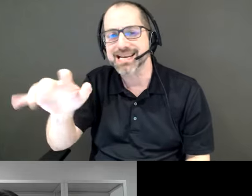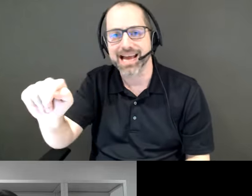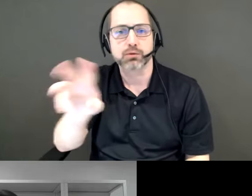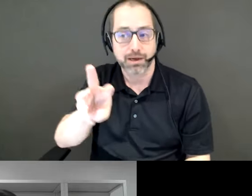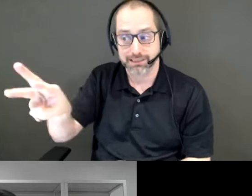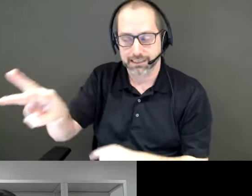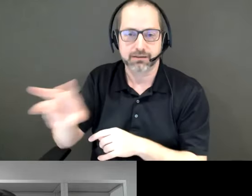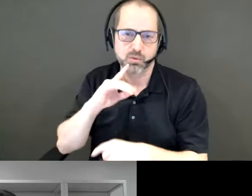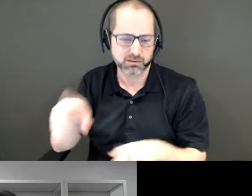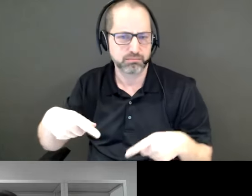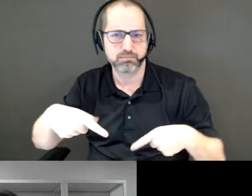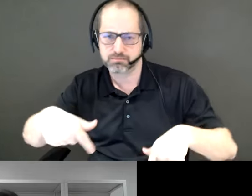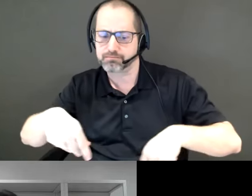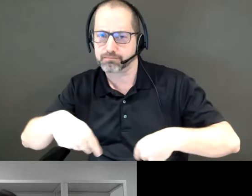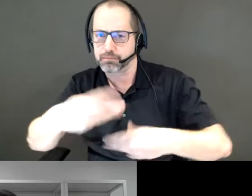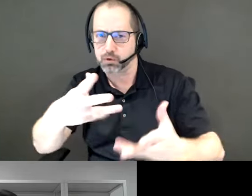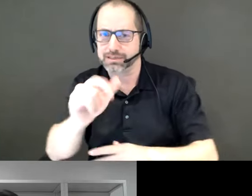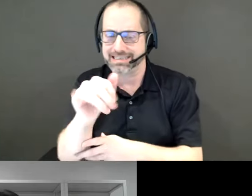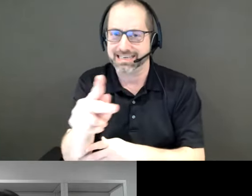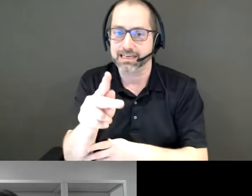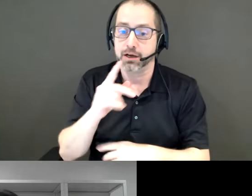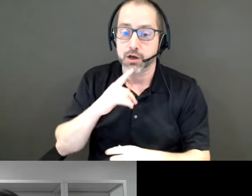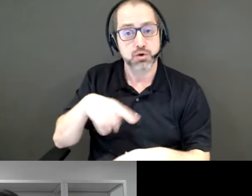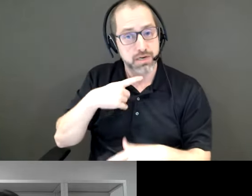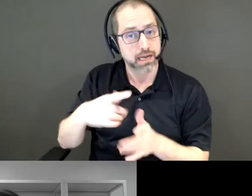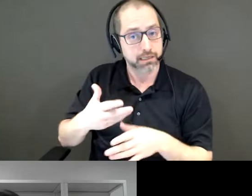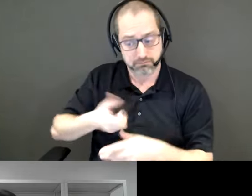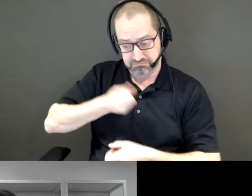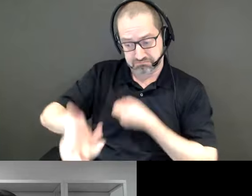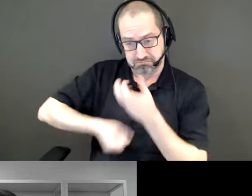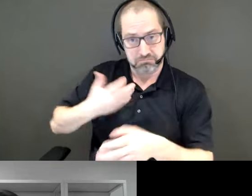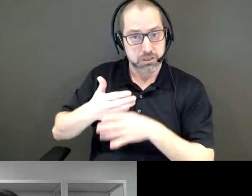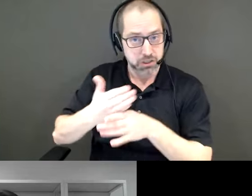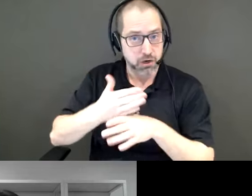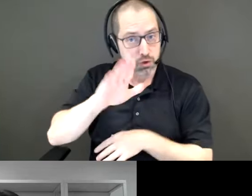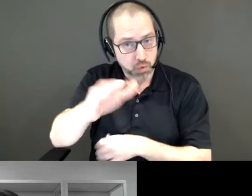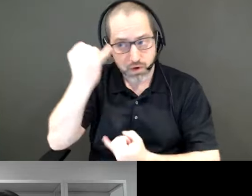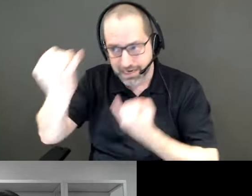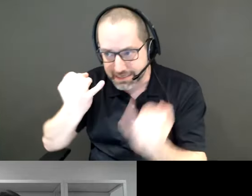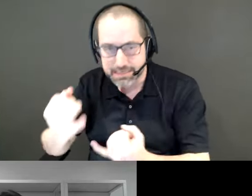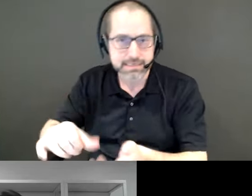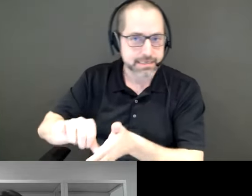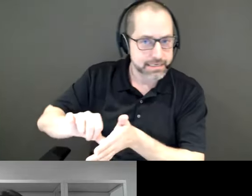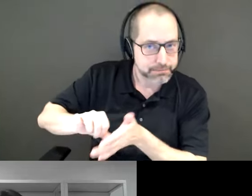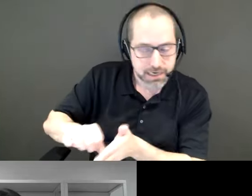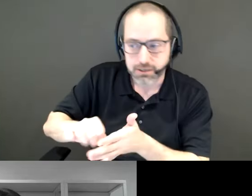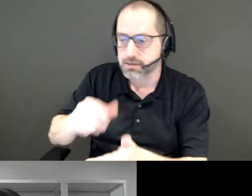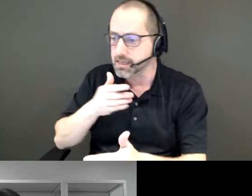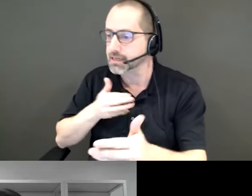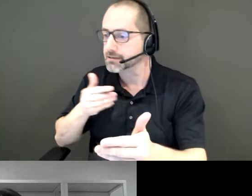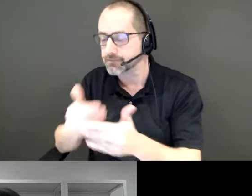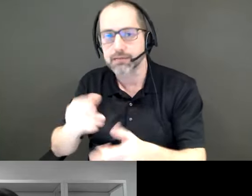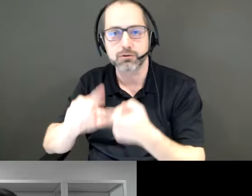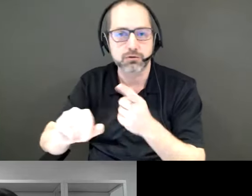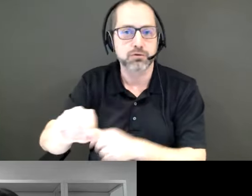survey where you can share your impressions, your priorities for the future of the Gardner, and that will be available through January 19th. And we're